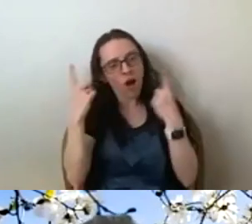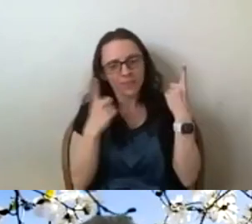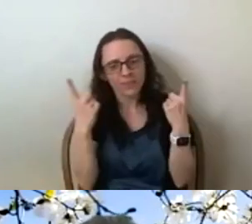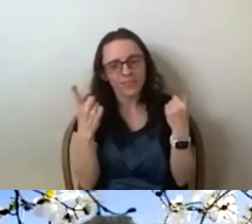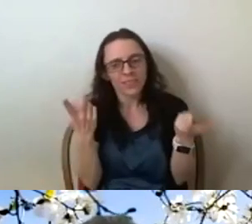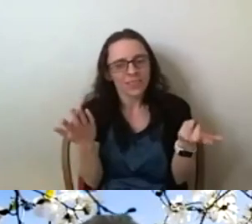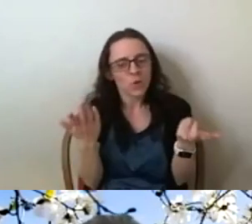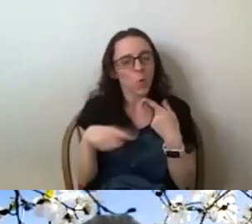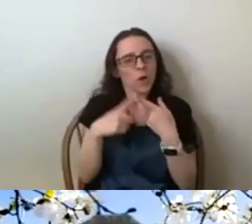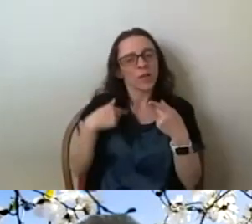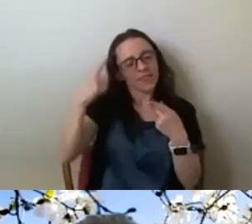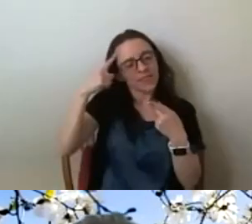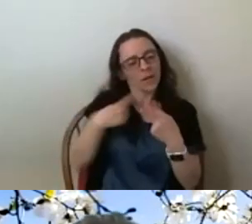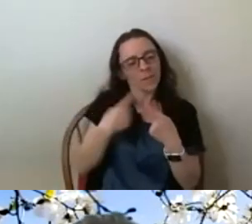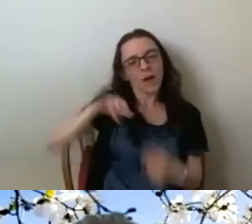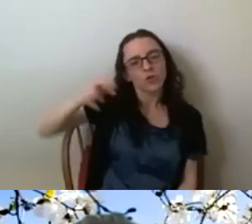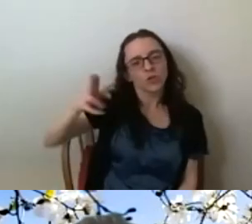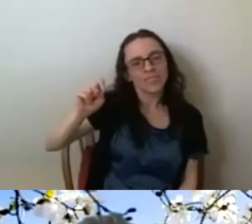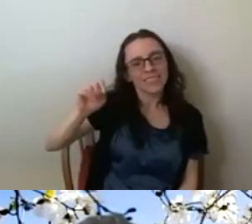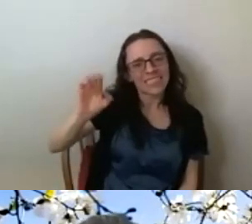may be a political philosopher.